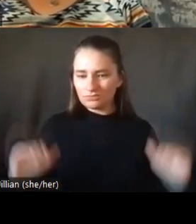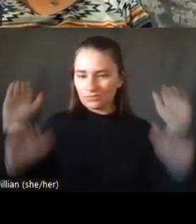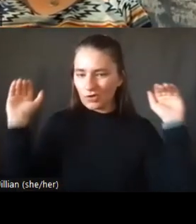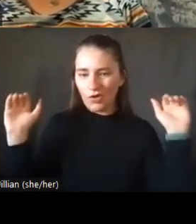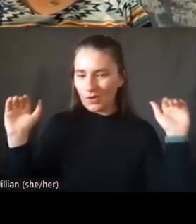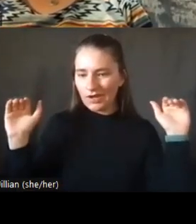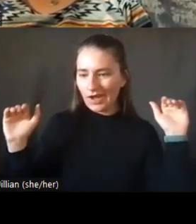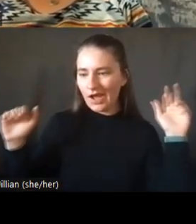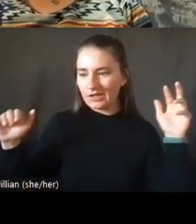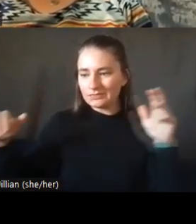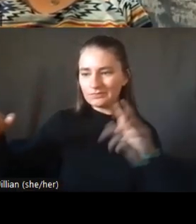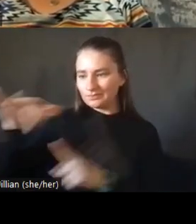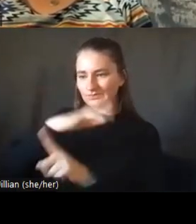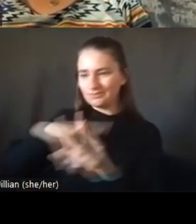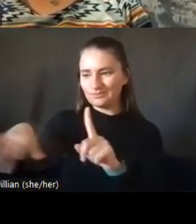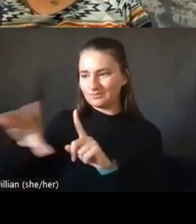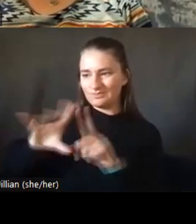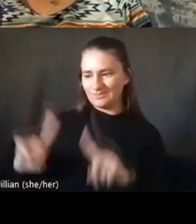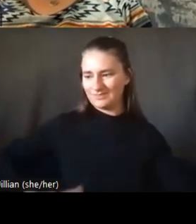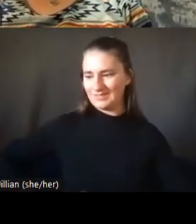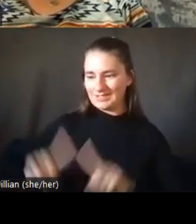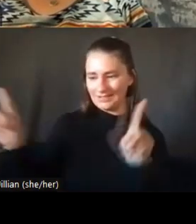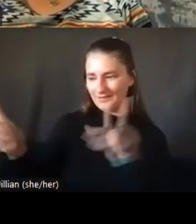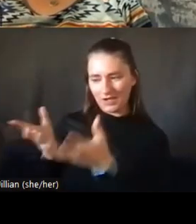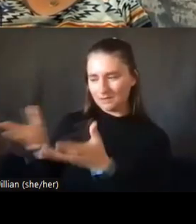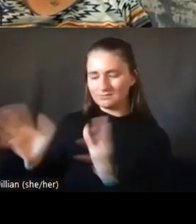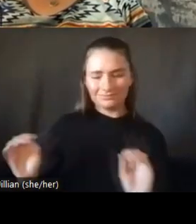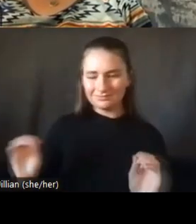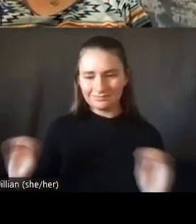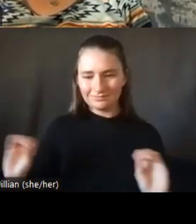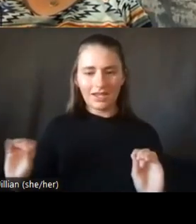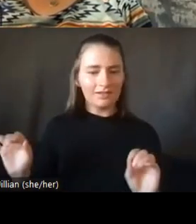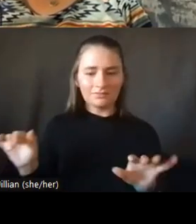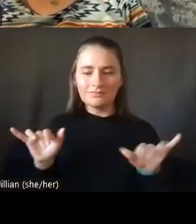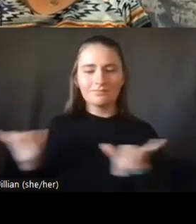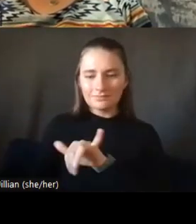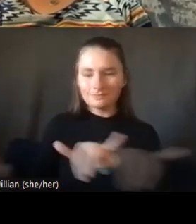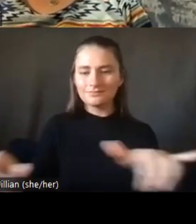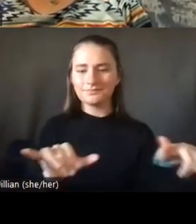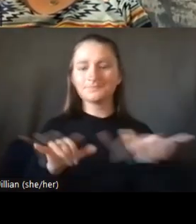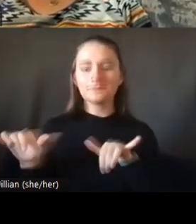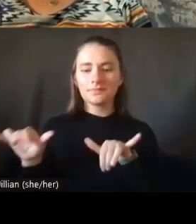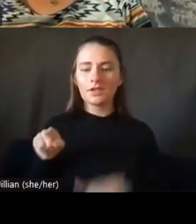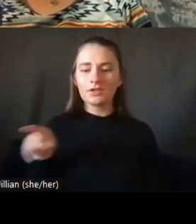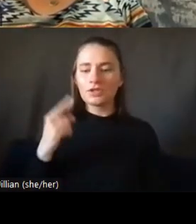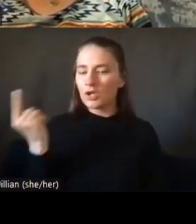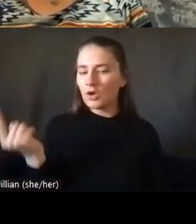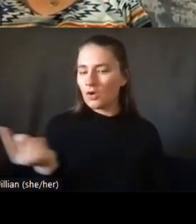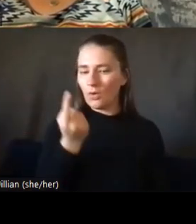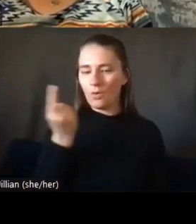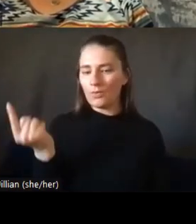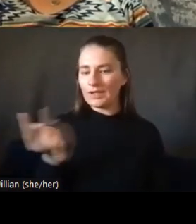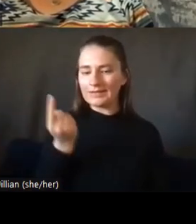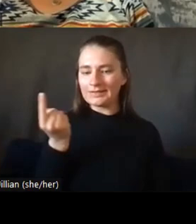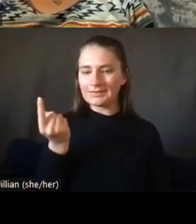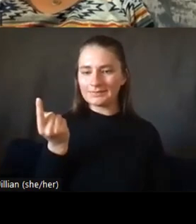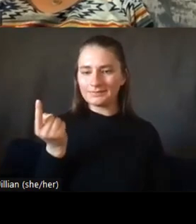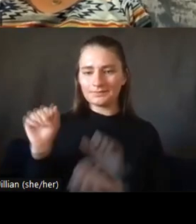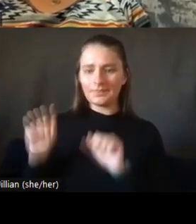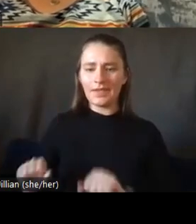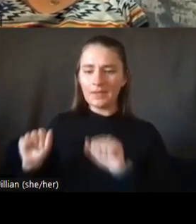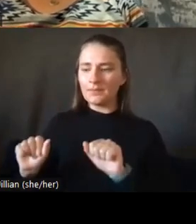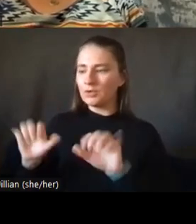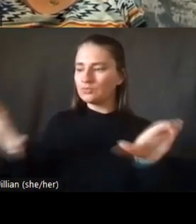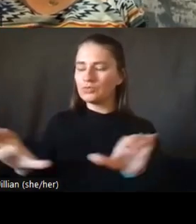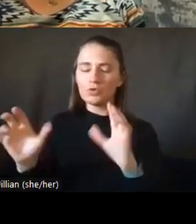her ever treated her any differently. And so she was always able to do what everybody else